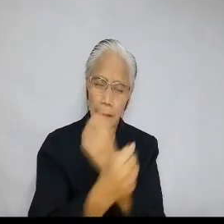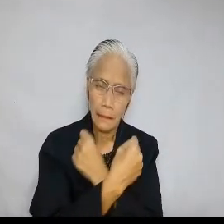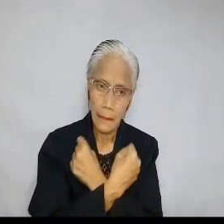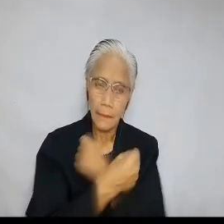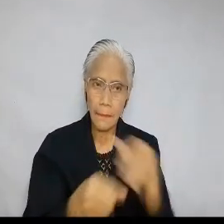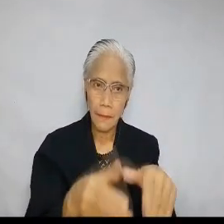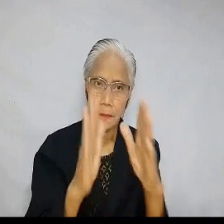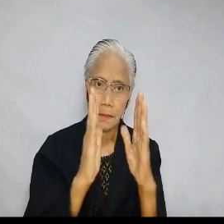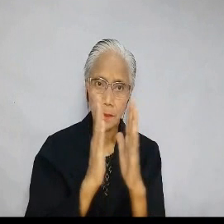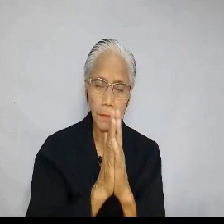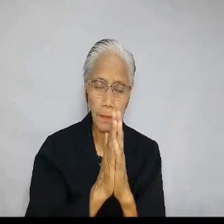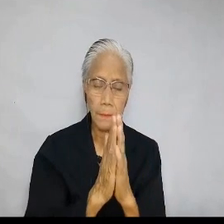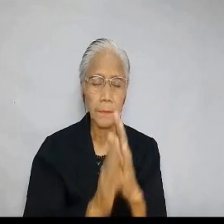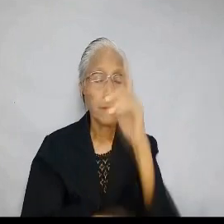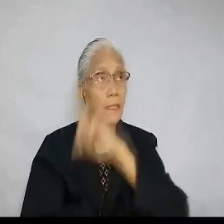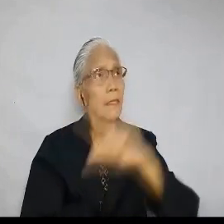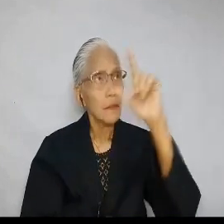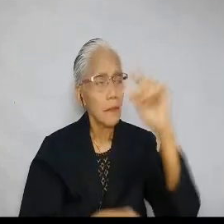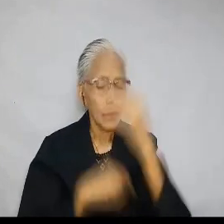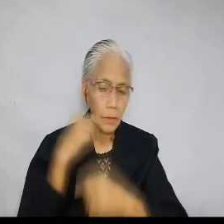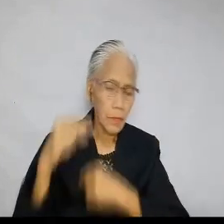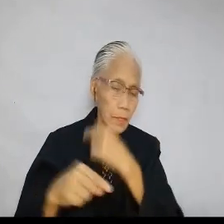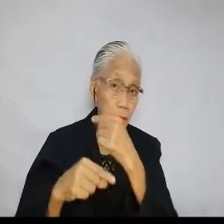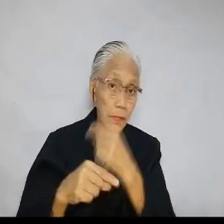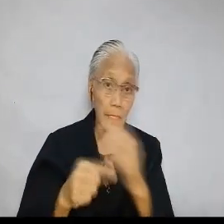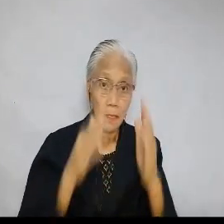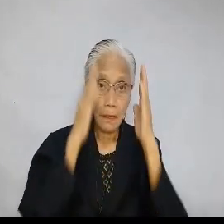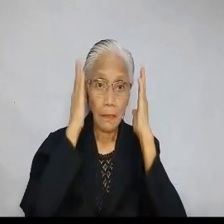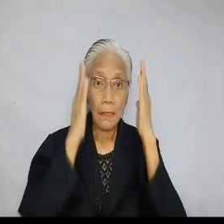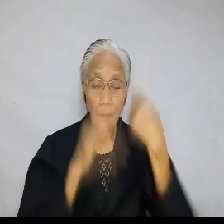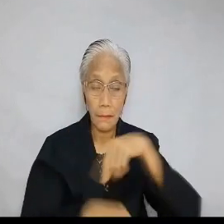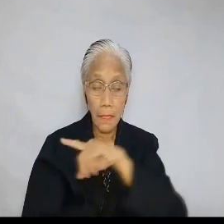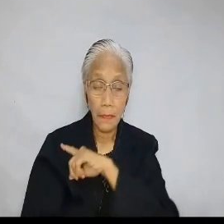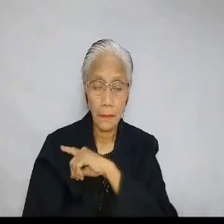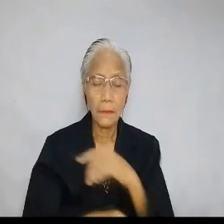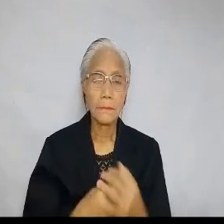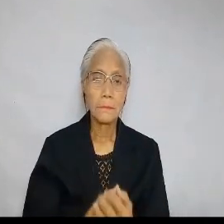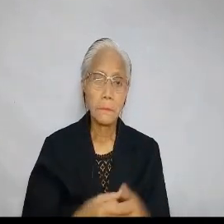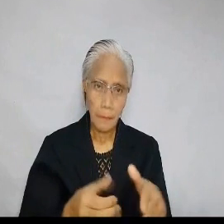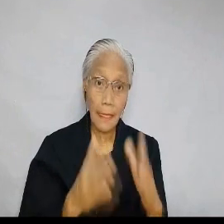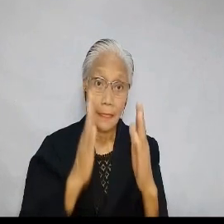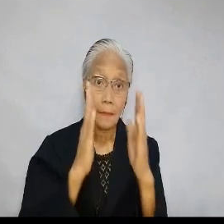Let us pray. Lord, graciously hear us. Let us pray for our personal